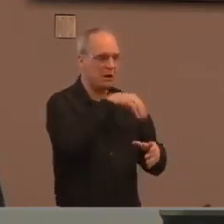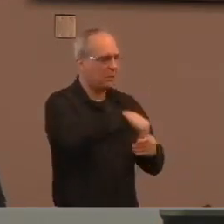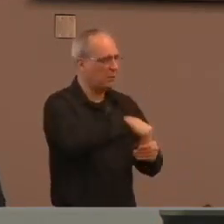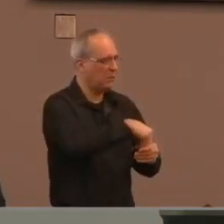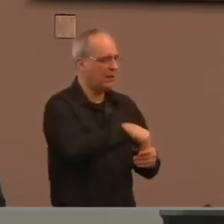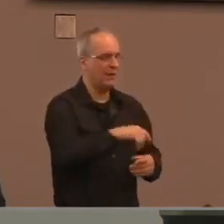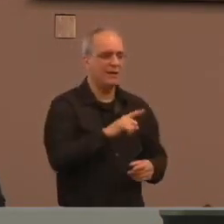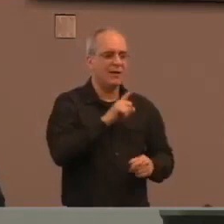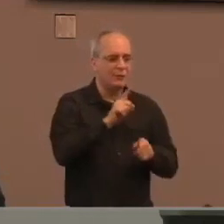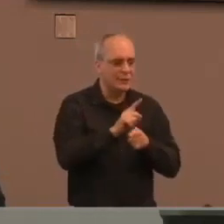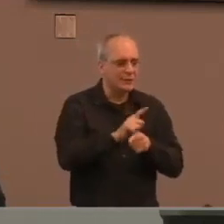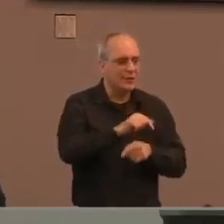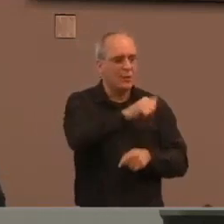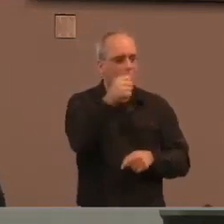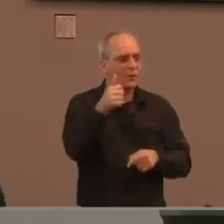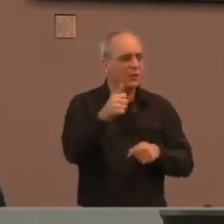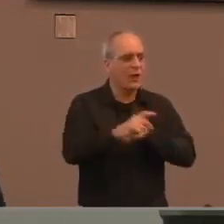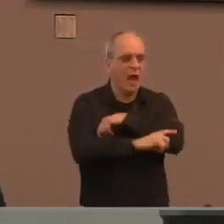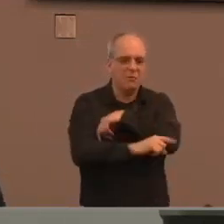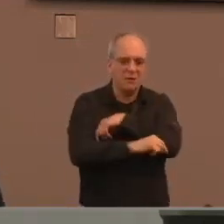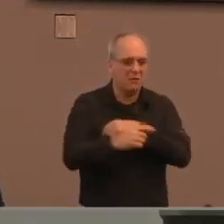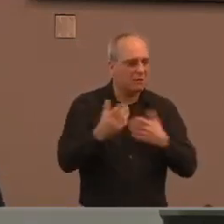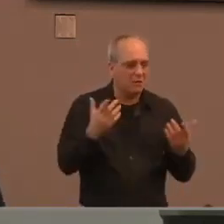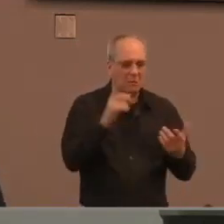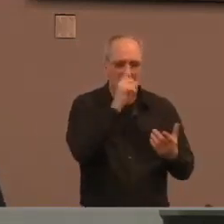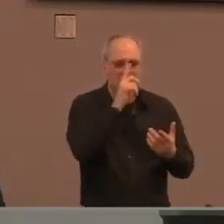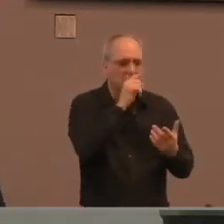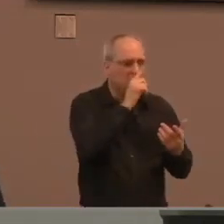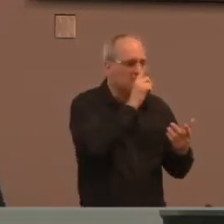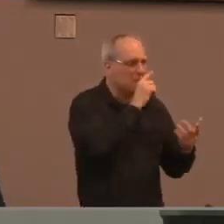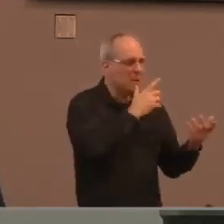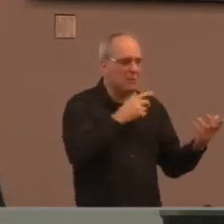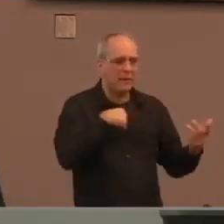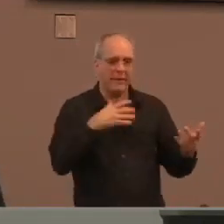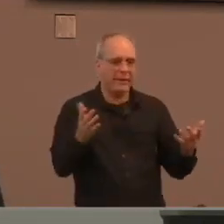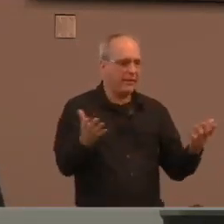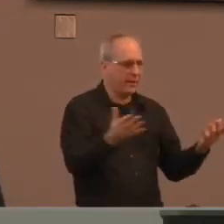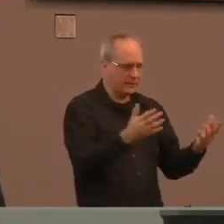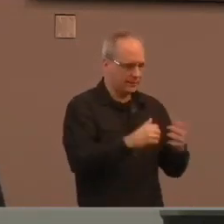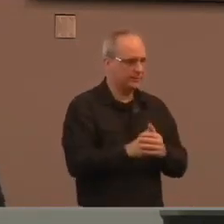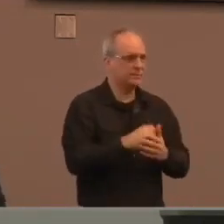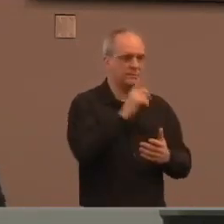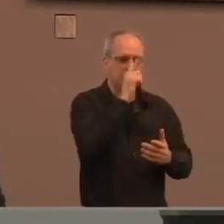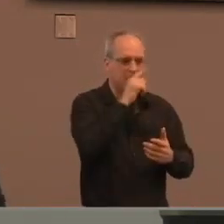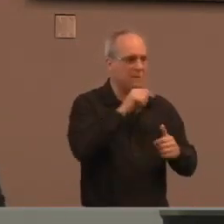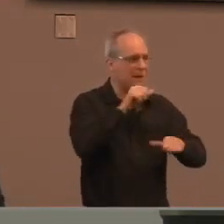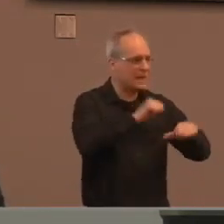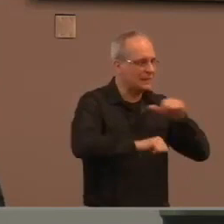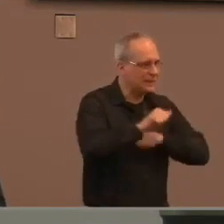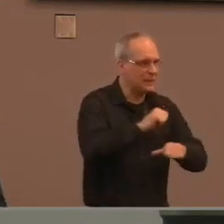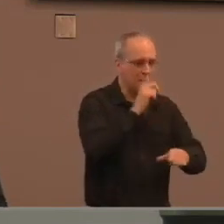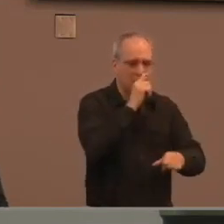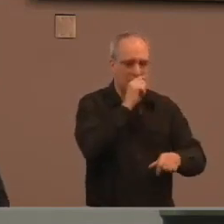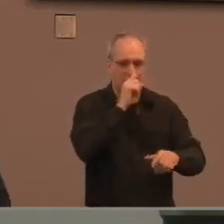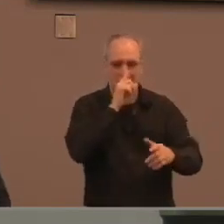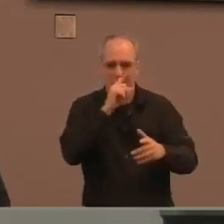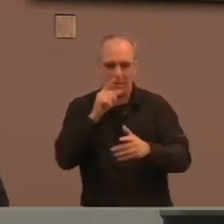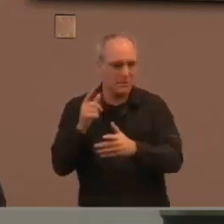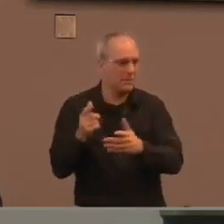We don't have the money to go out and do things. If the medical assistance in dying laws are opened up